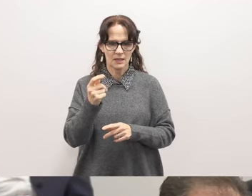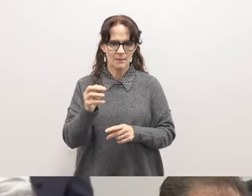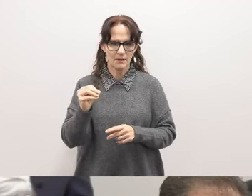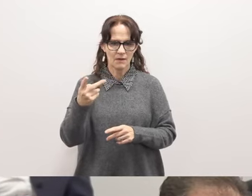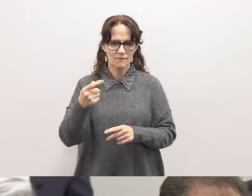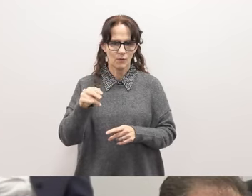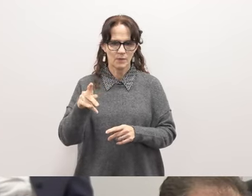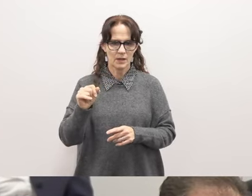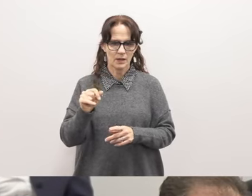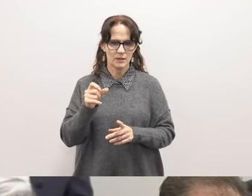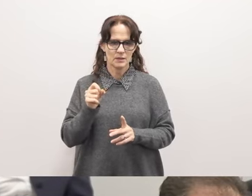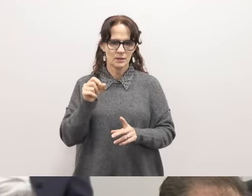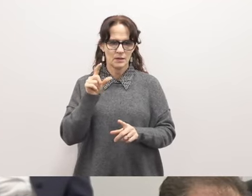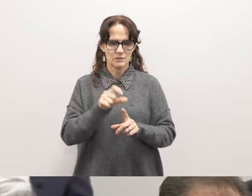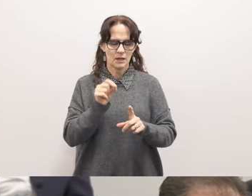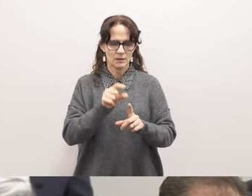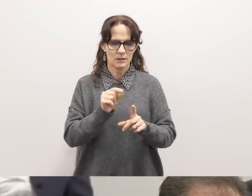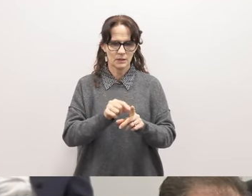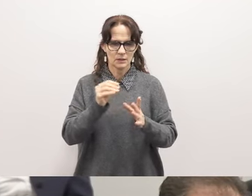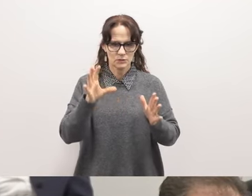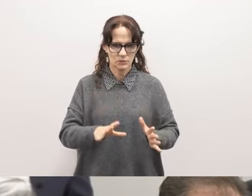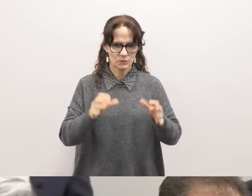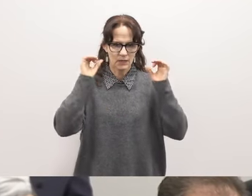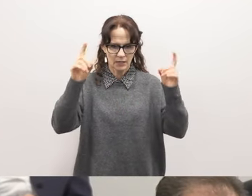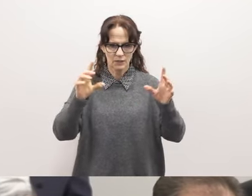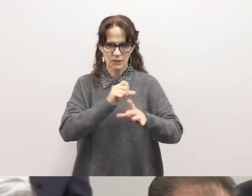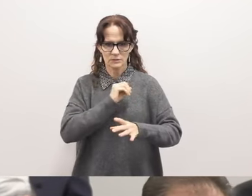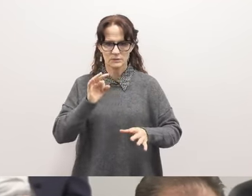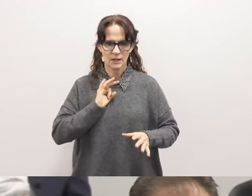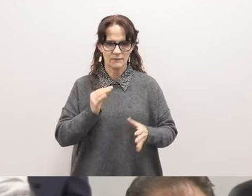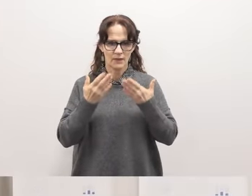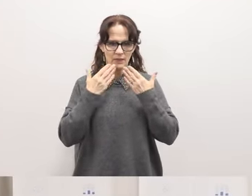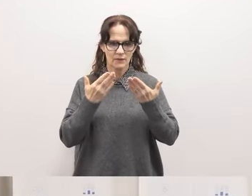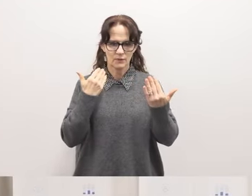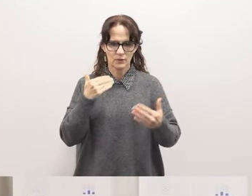targeting its students, educators, and staff. Thank you. Have a good night.